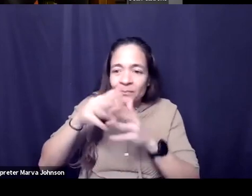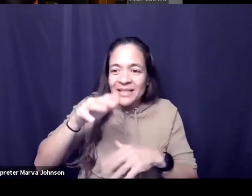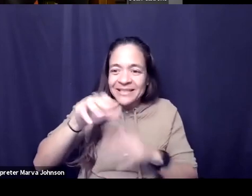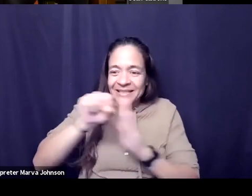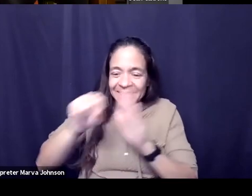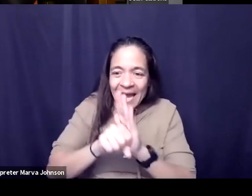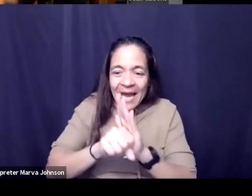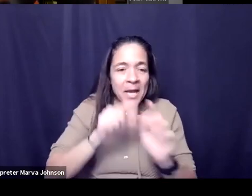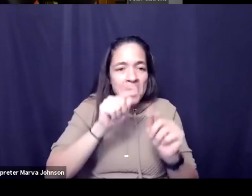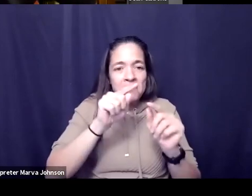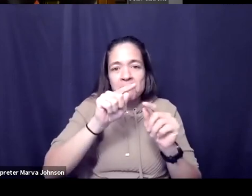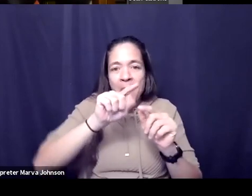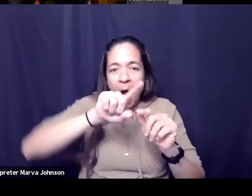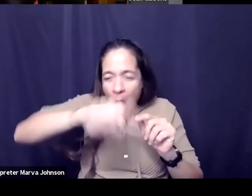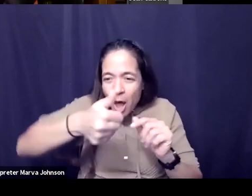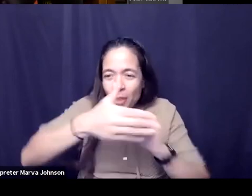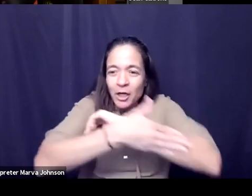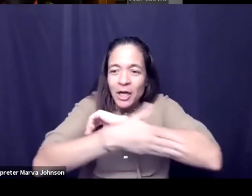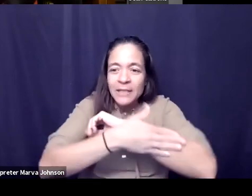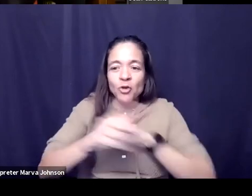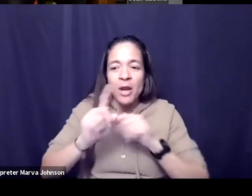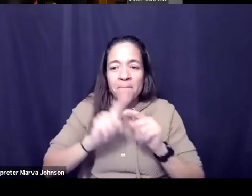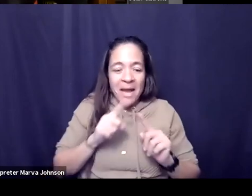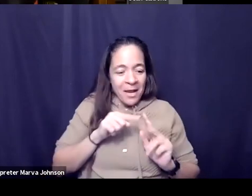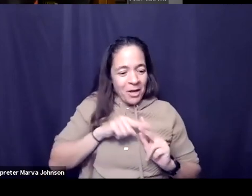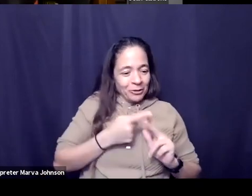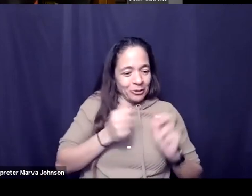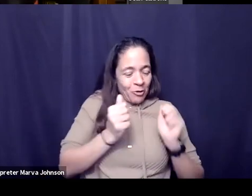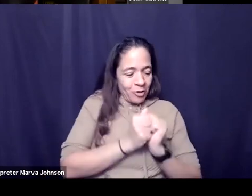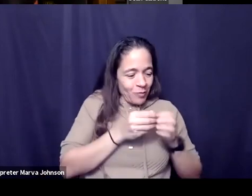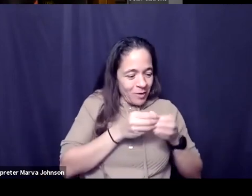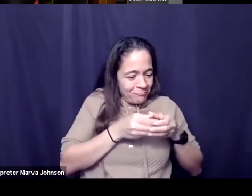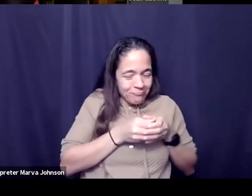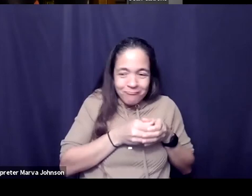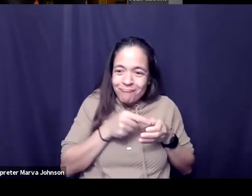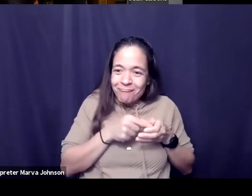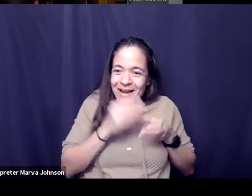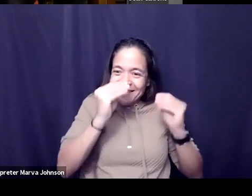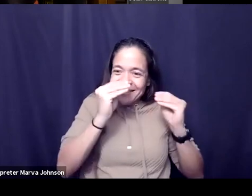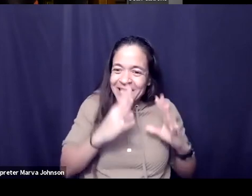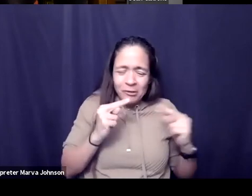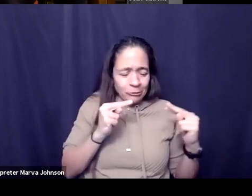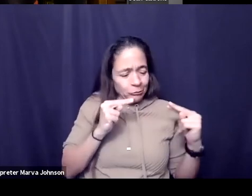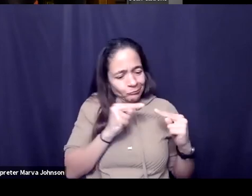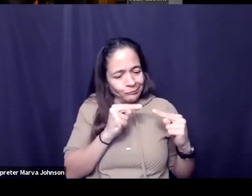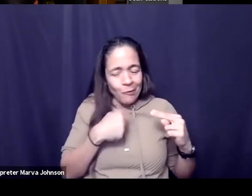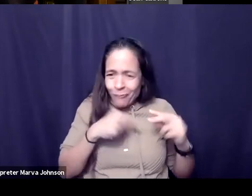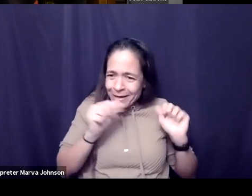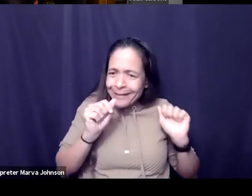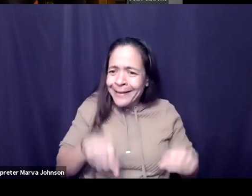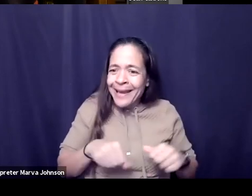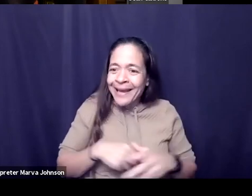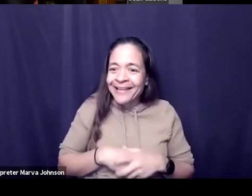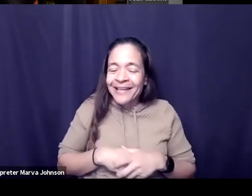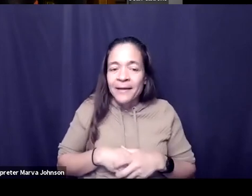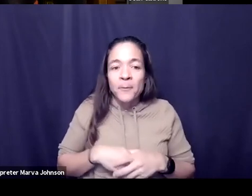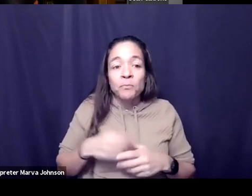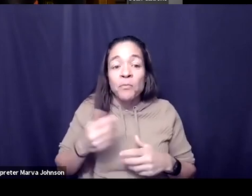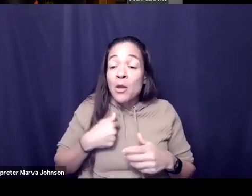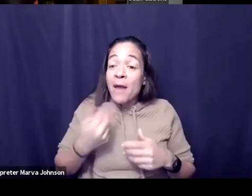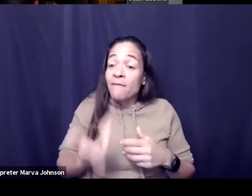core group of teachers so you ask you know how do you start a community i think there are three key questions to go about this